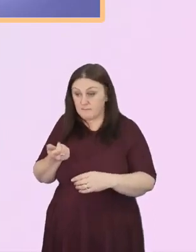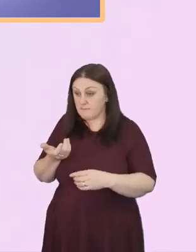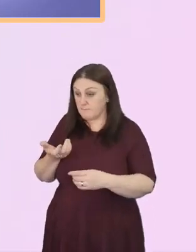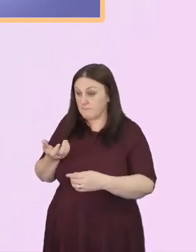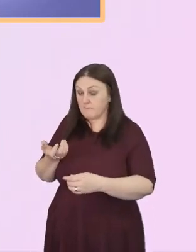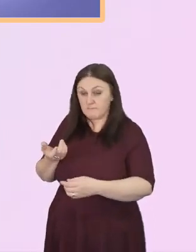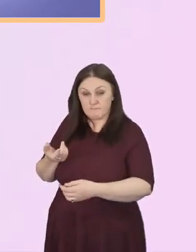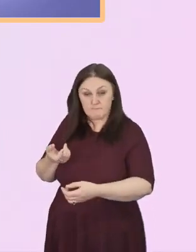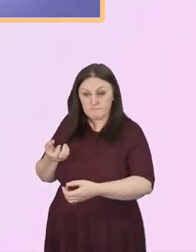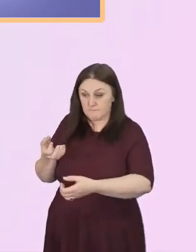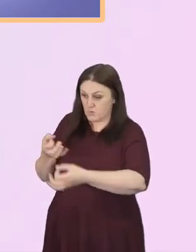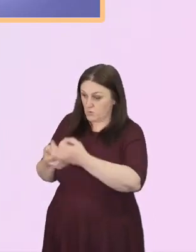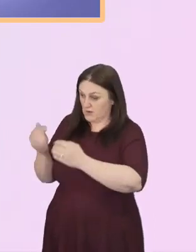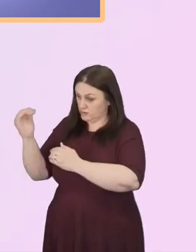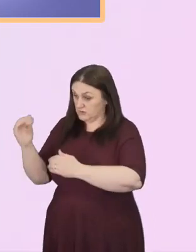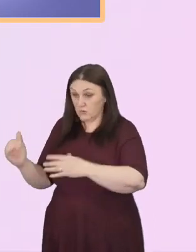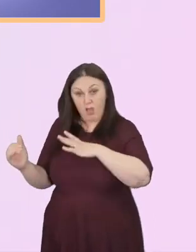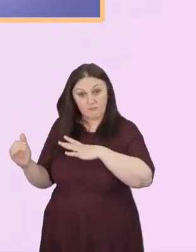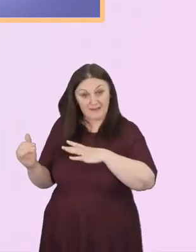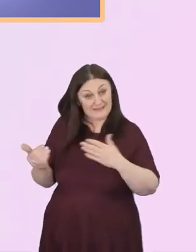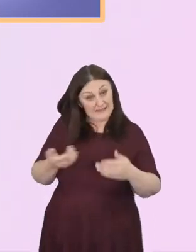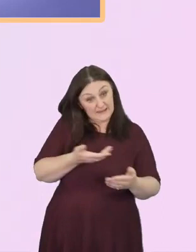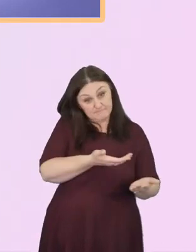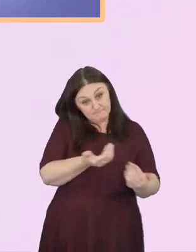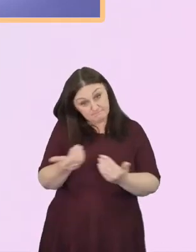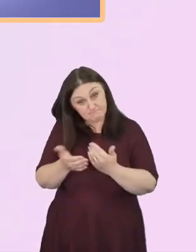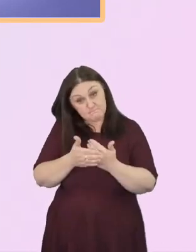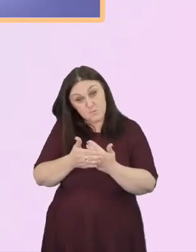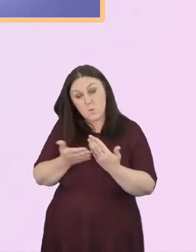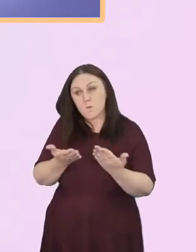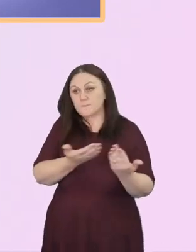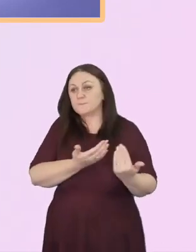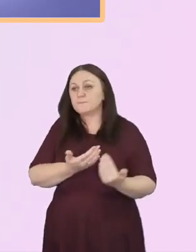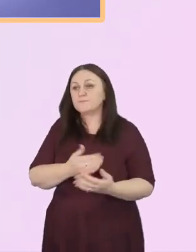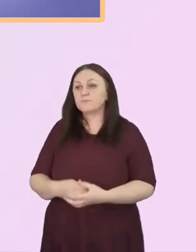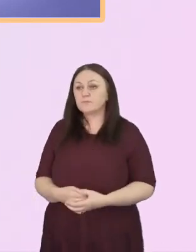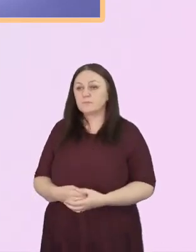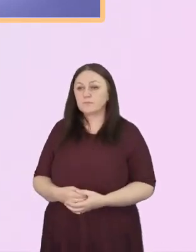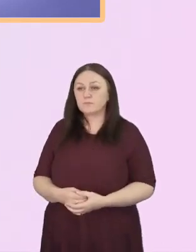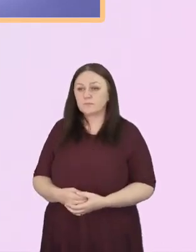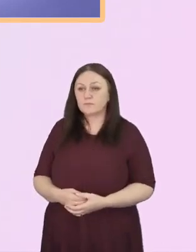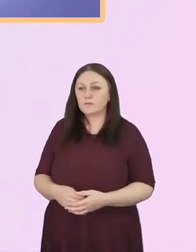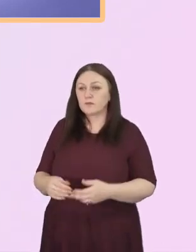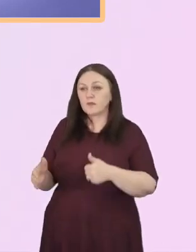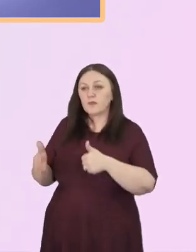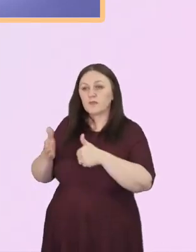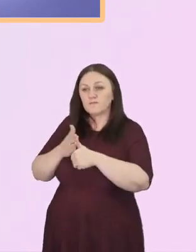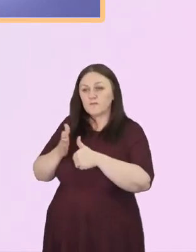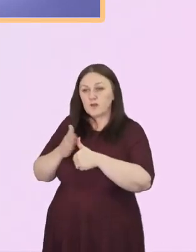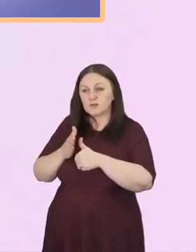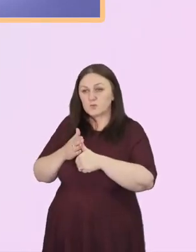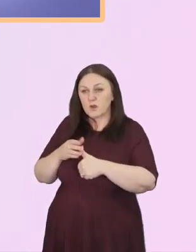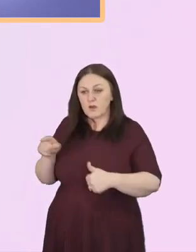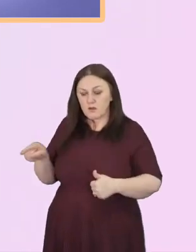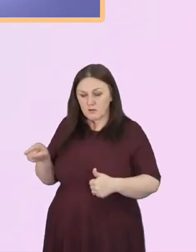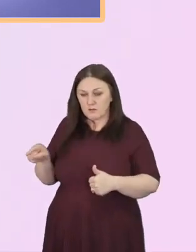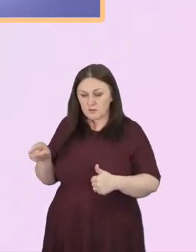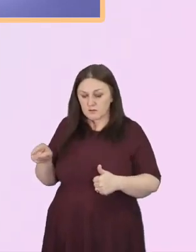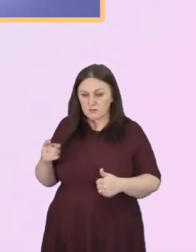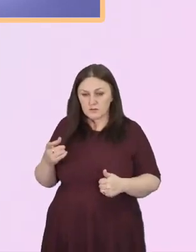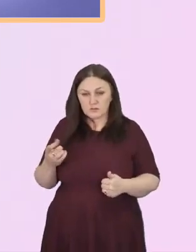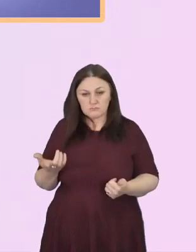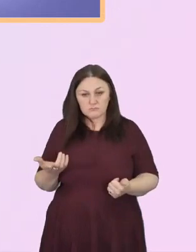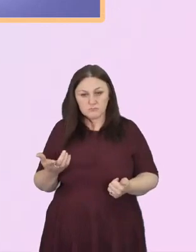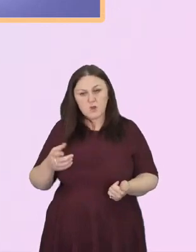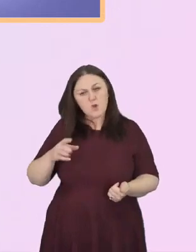And the first one is this. I think I've got the sense of this. First question is, why shouldn't it be UK